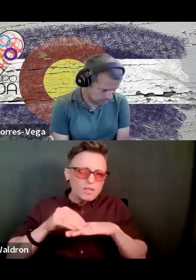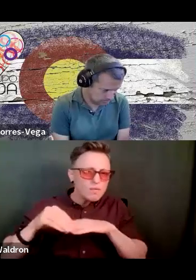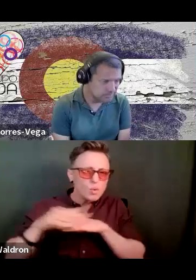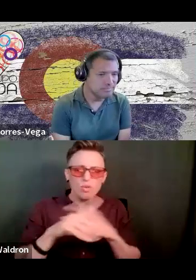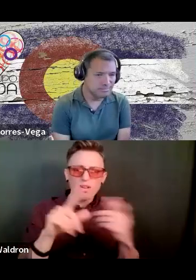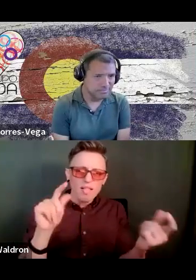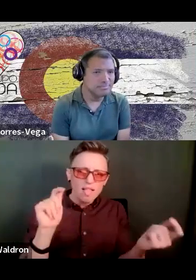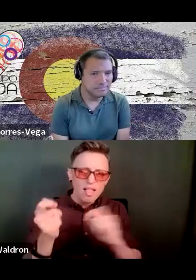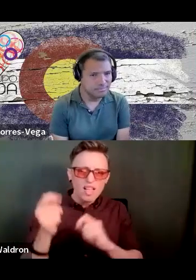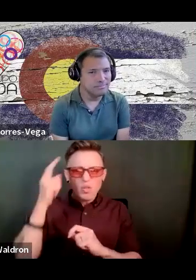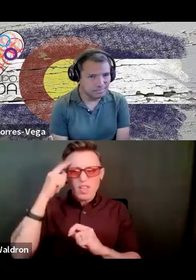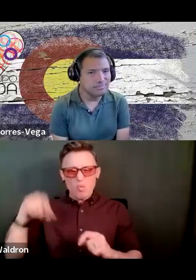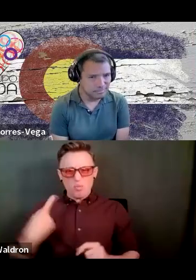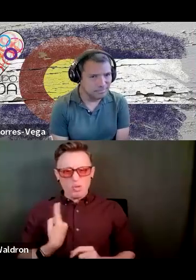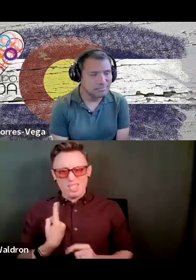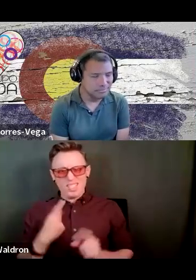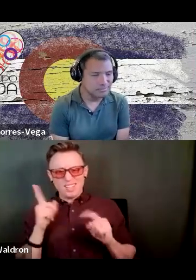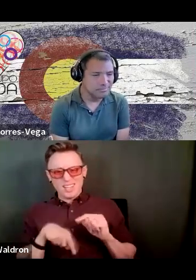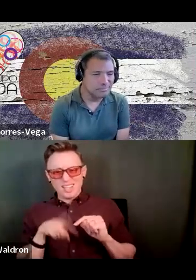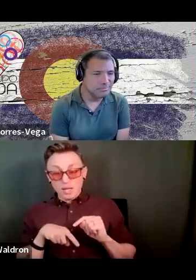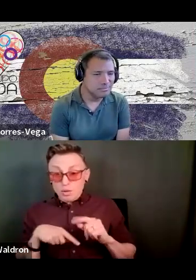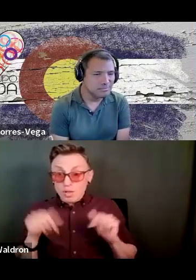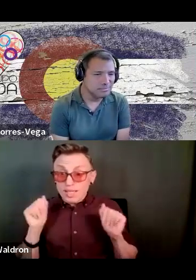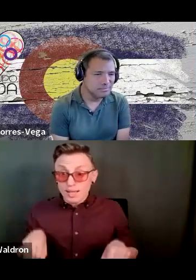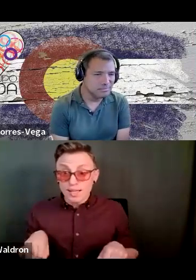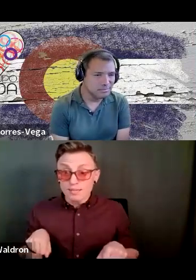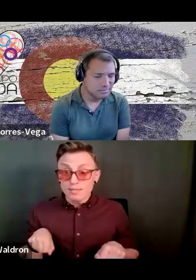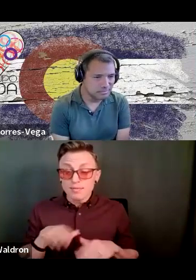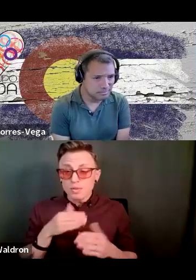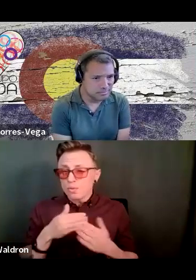that we can make a difference. You know, we can make a difference in our own way.